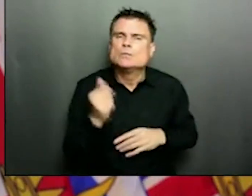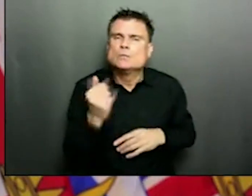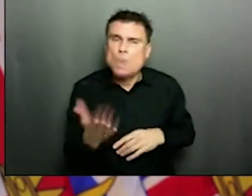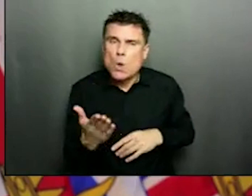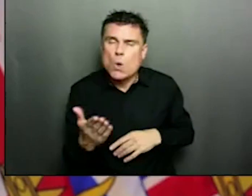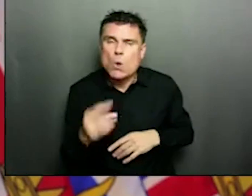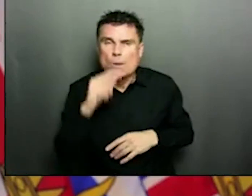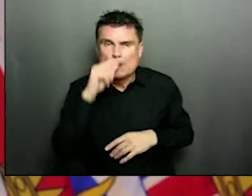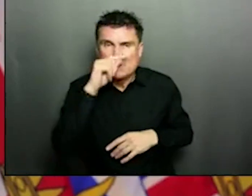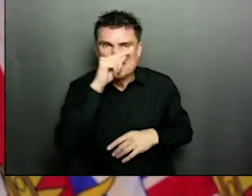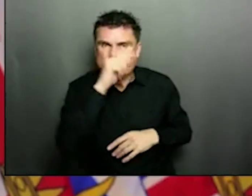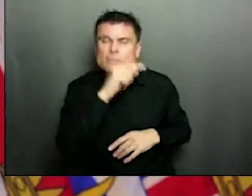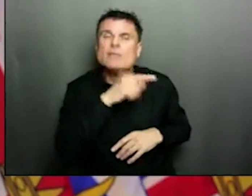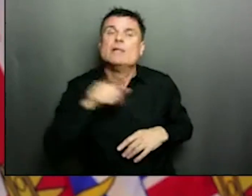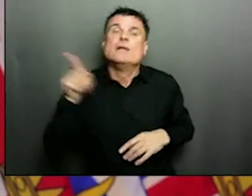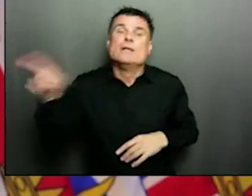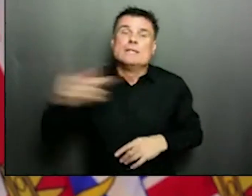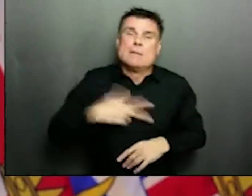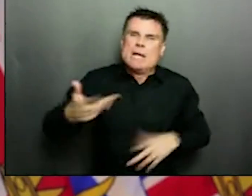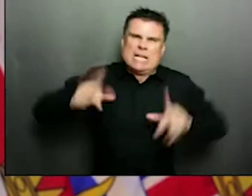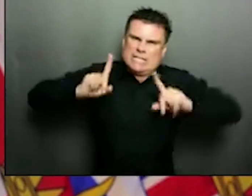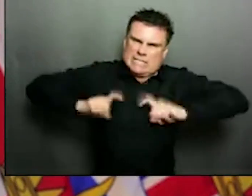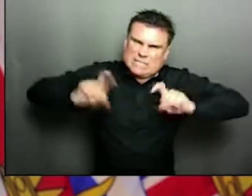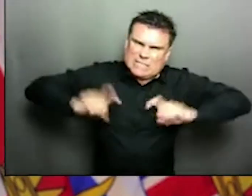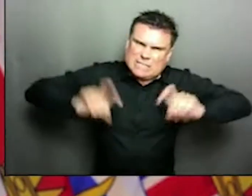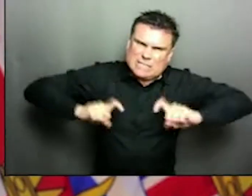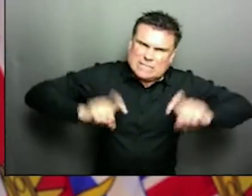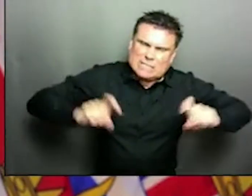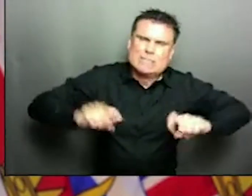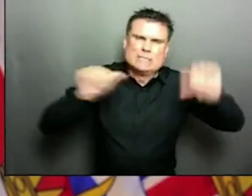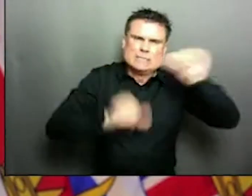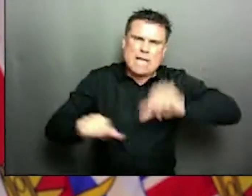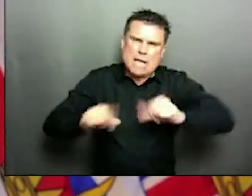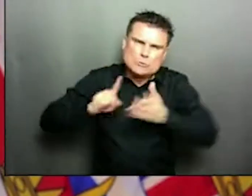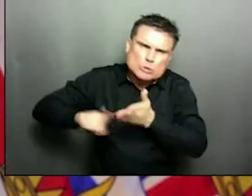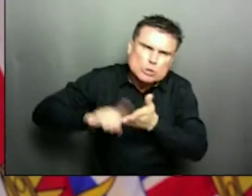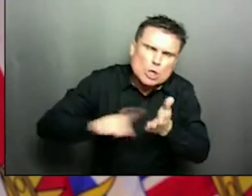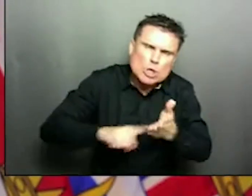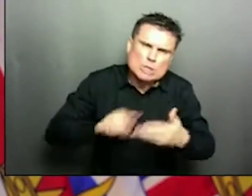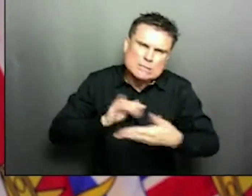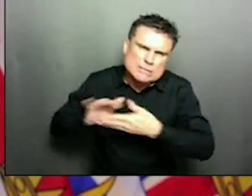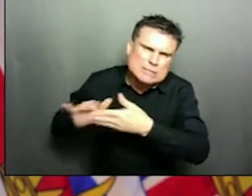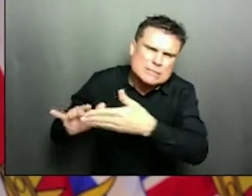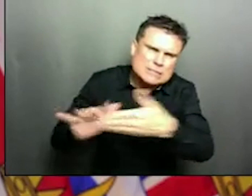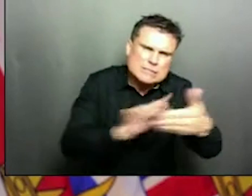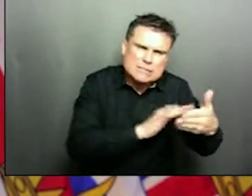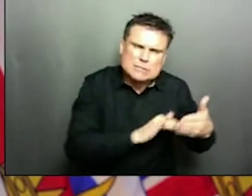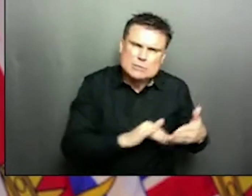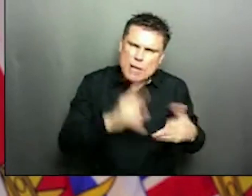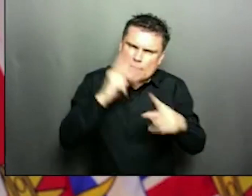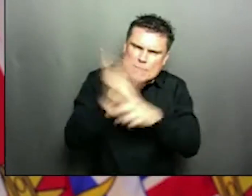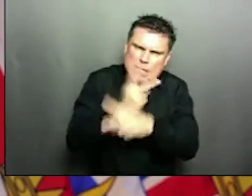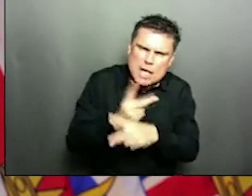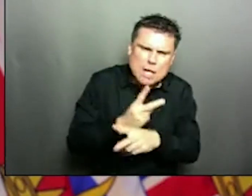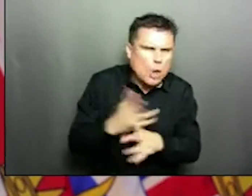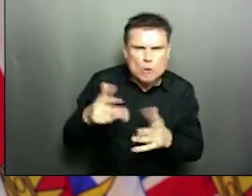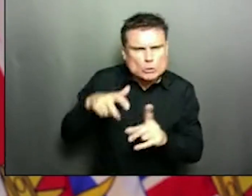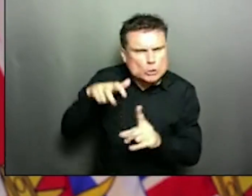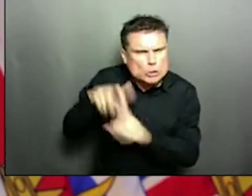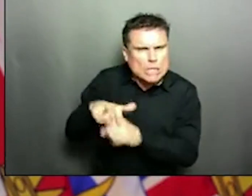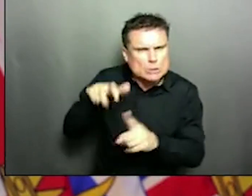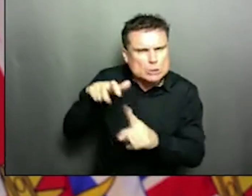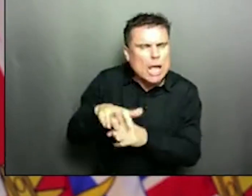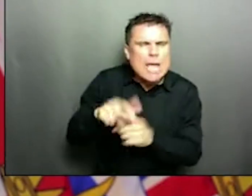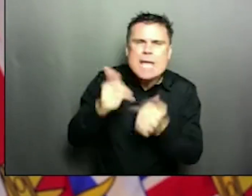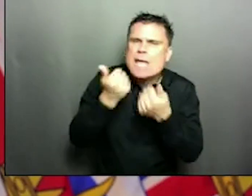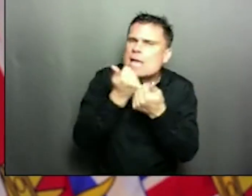that might have any effect on the spike protein and therefore potentially have effect on the vaccine. But the studies that have